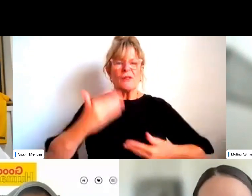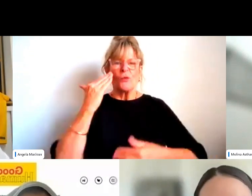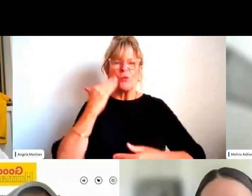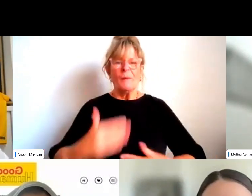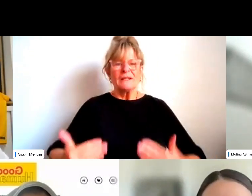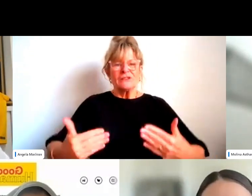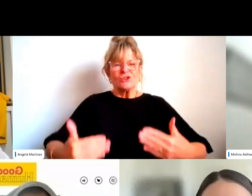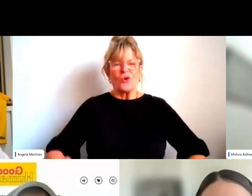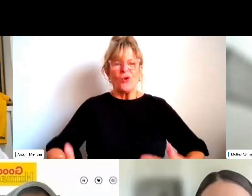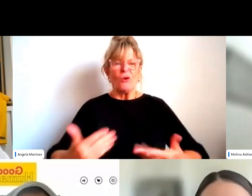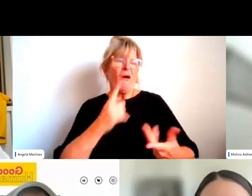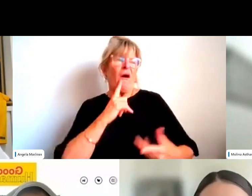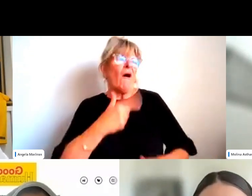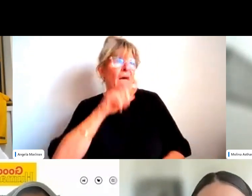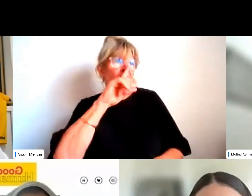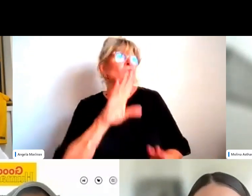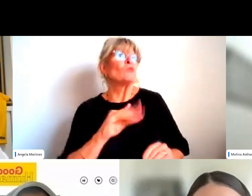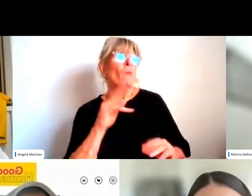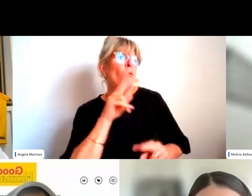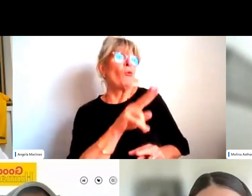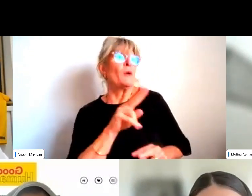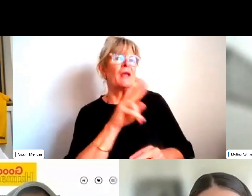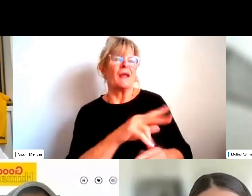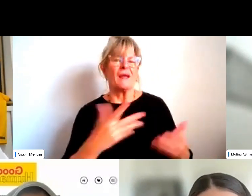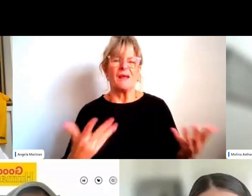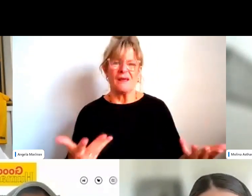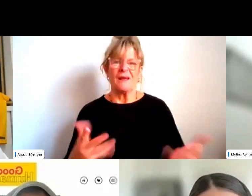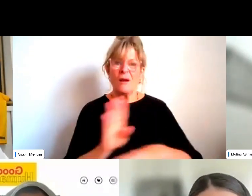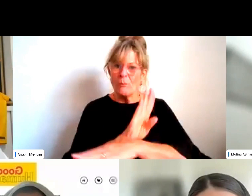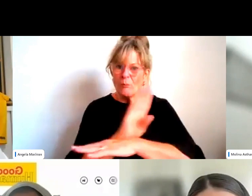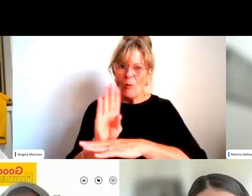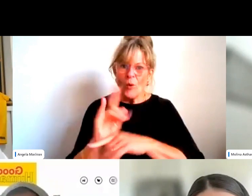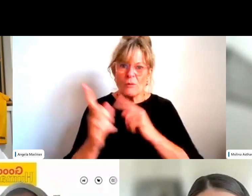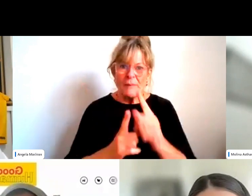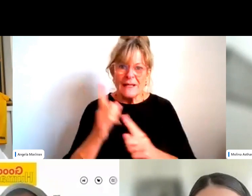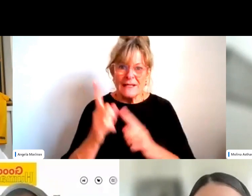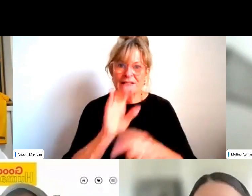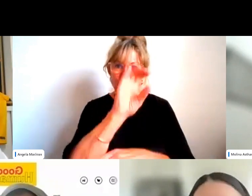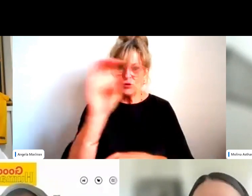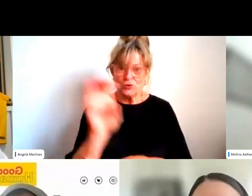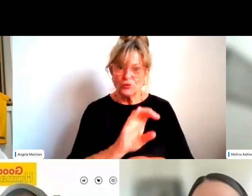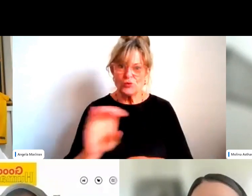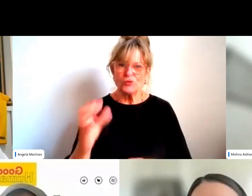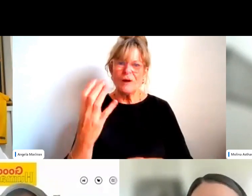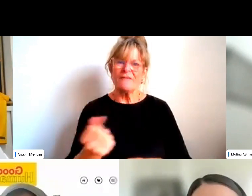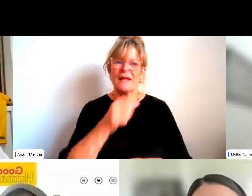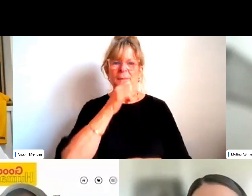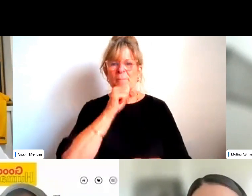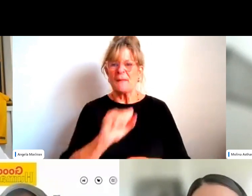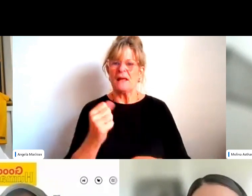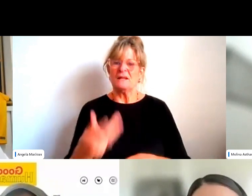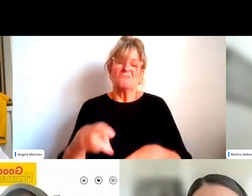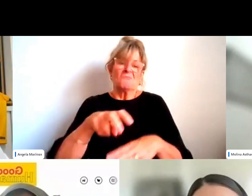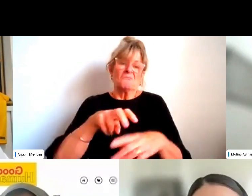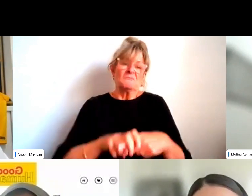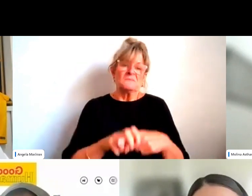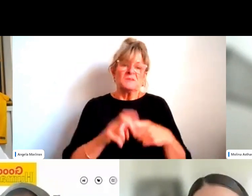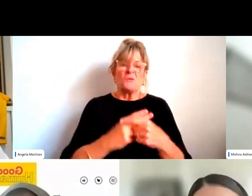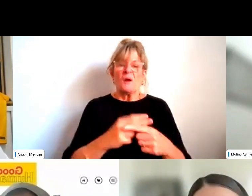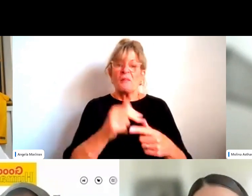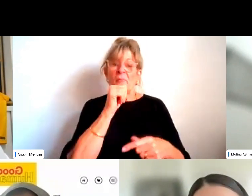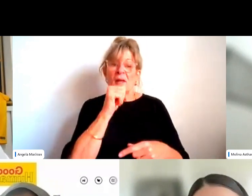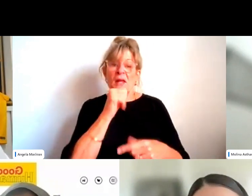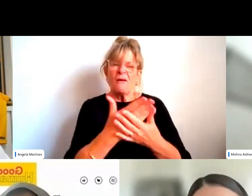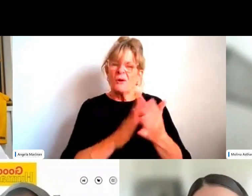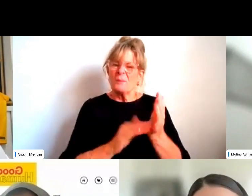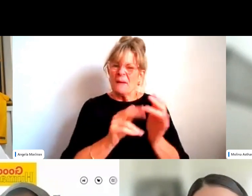stop looking at them. So also at board meetings, when I've had them on Zoom, I've had men sitting with a glass of beer on a Monday night,